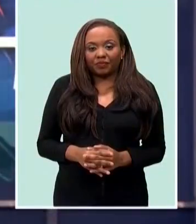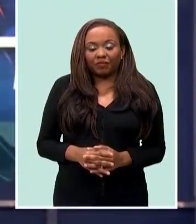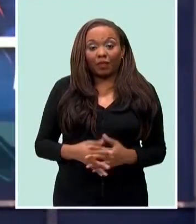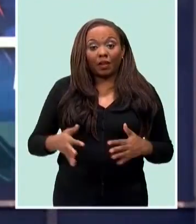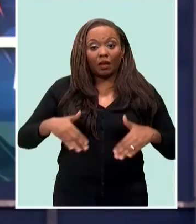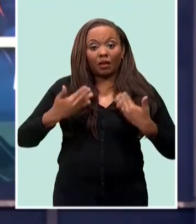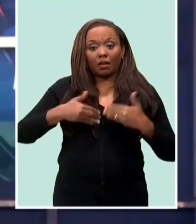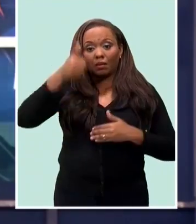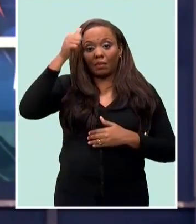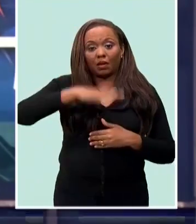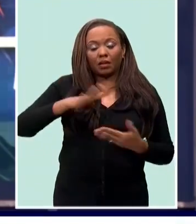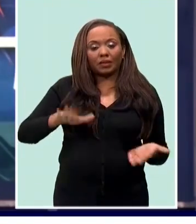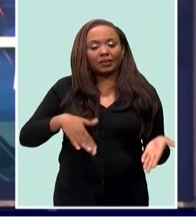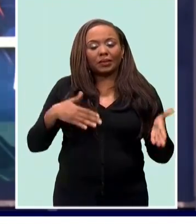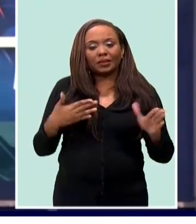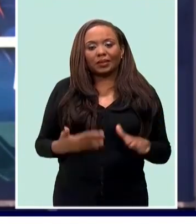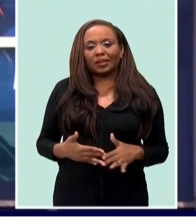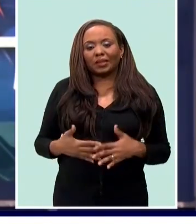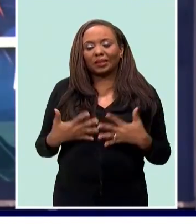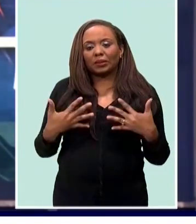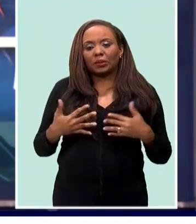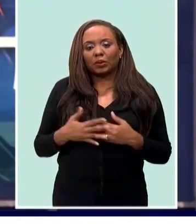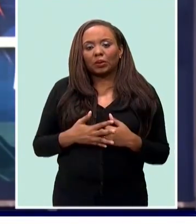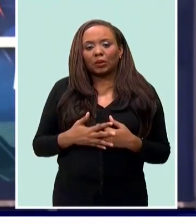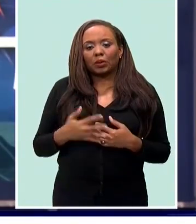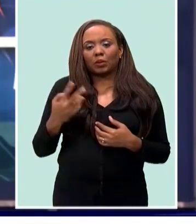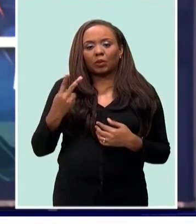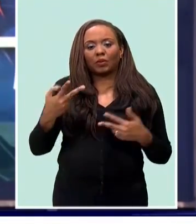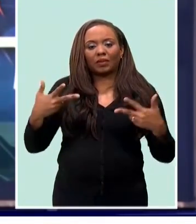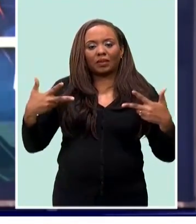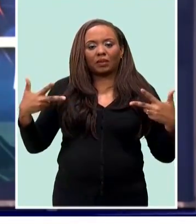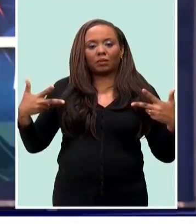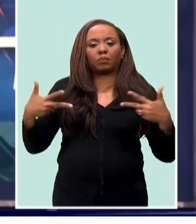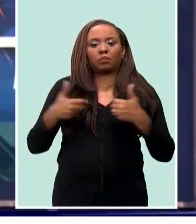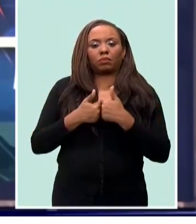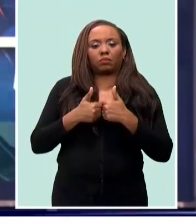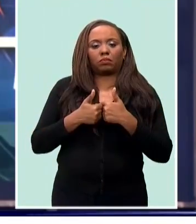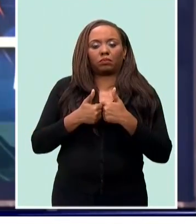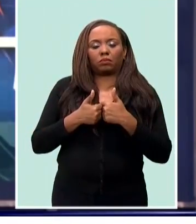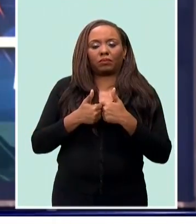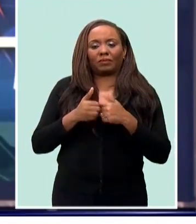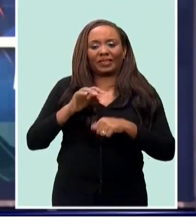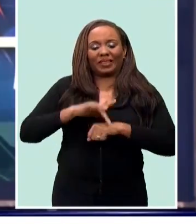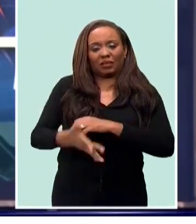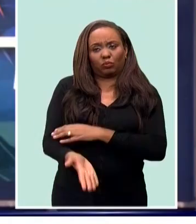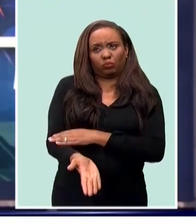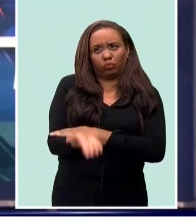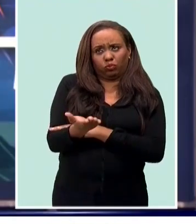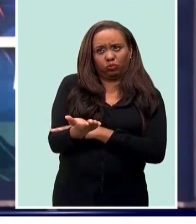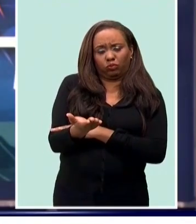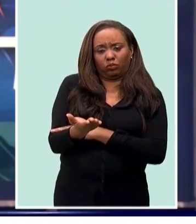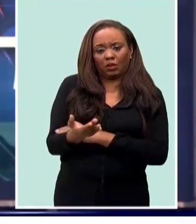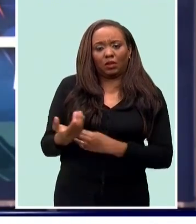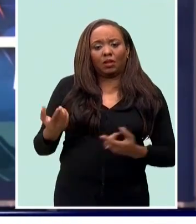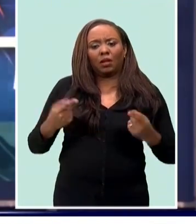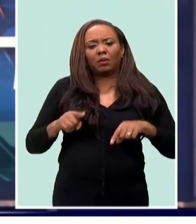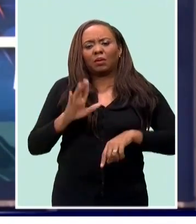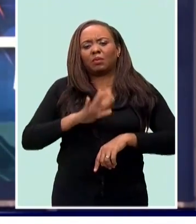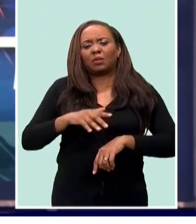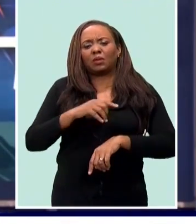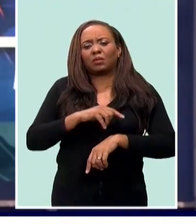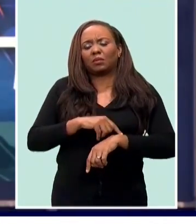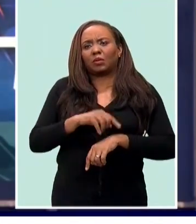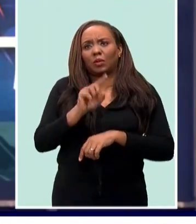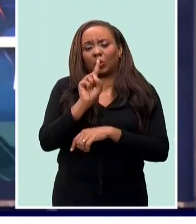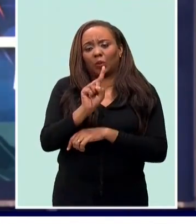A young man is dead after a two-vehicle accident involving a car and a wrecker truck early this morning. That accident took place about 10